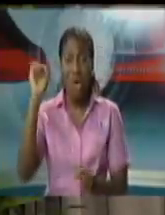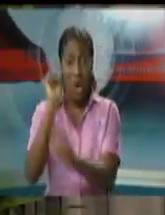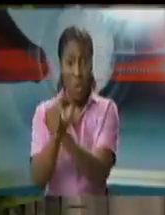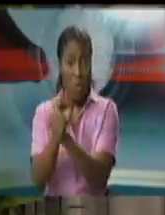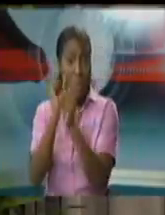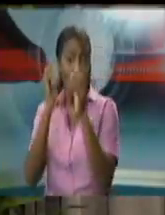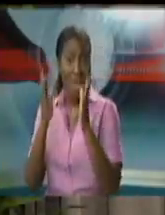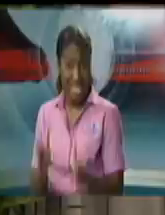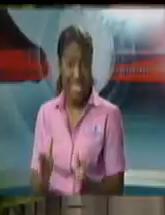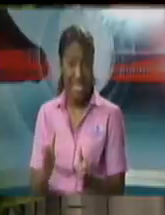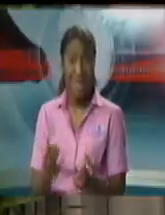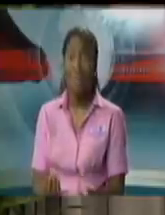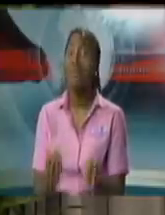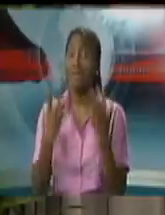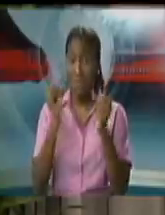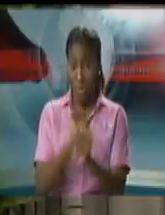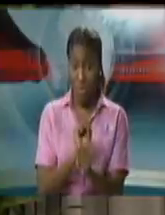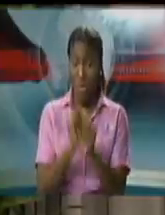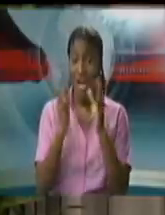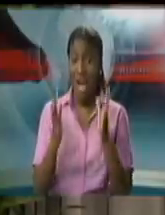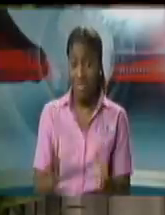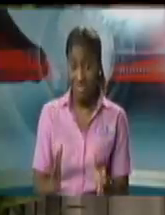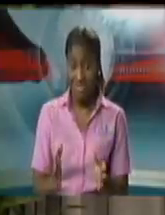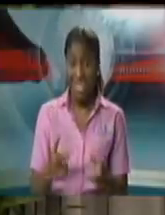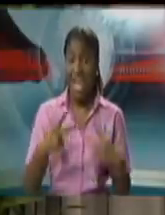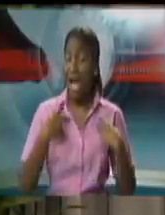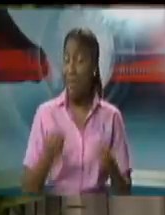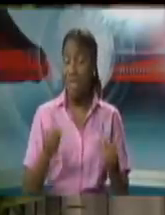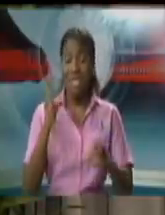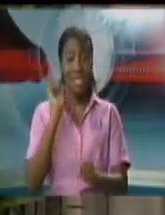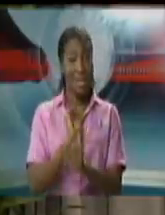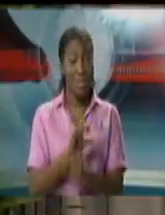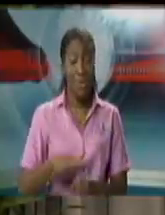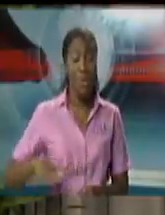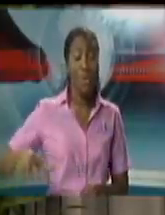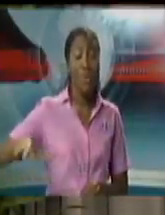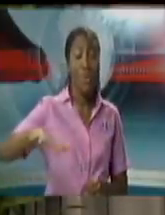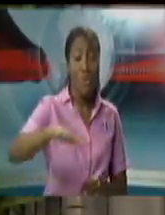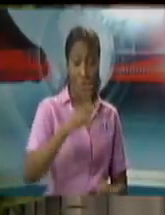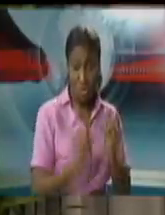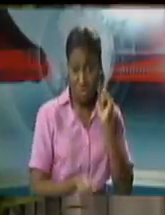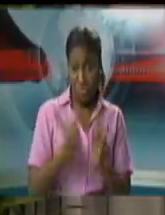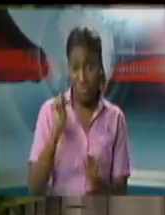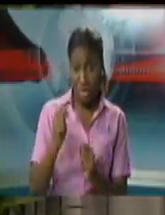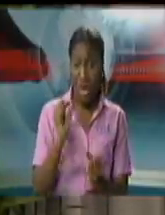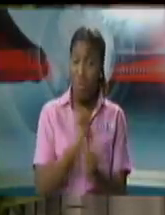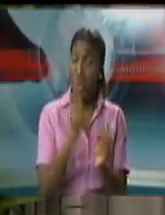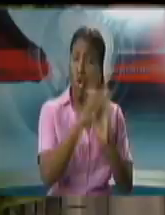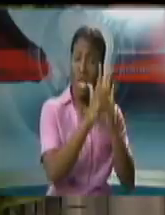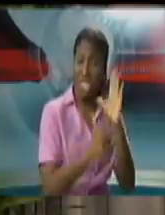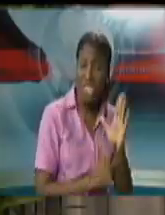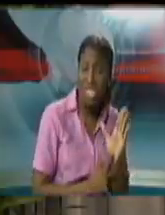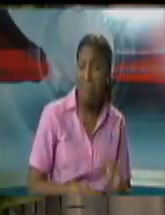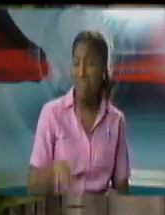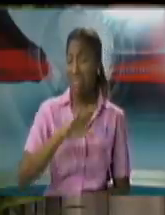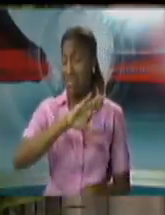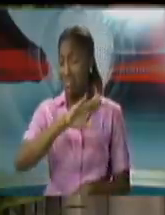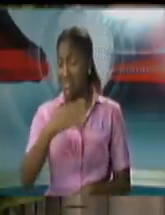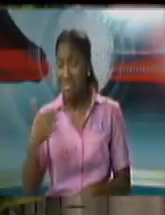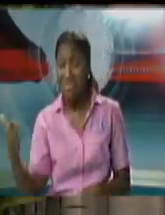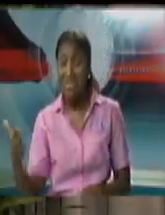we have a very large basin. We see a very large number of people across a number of areas, litigation, legislation,